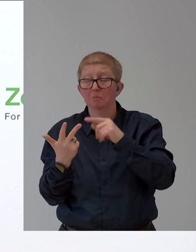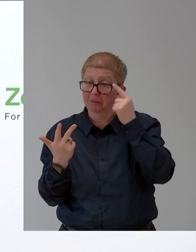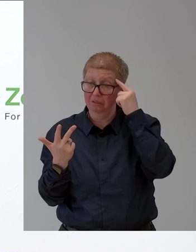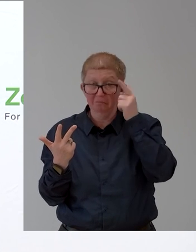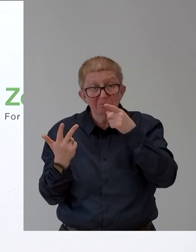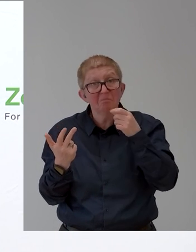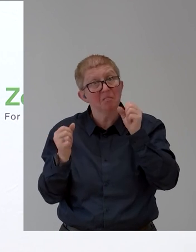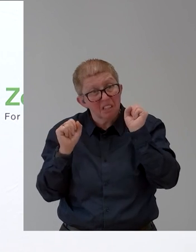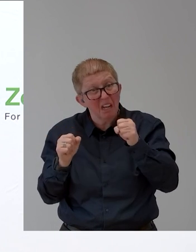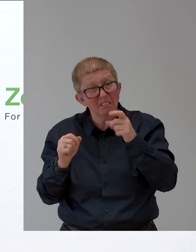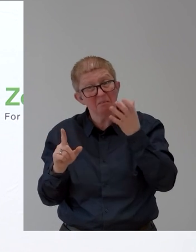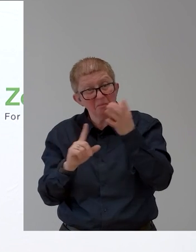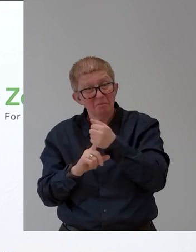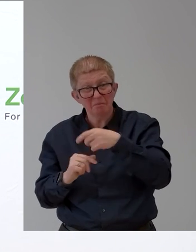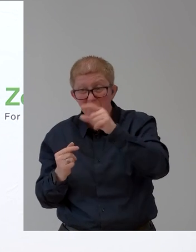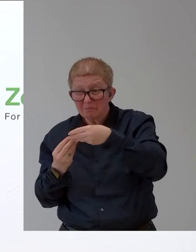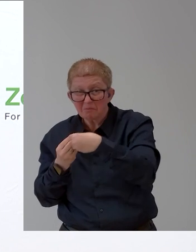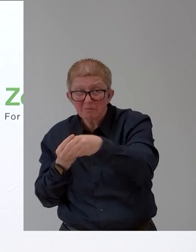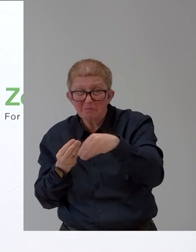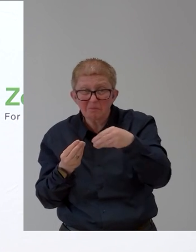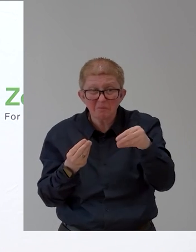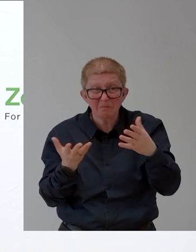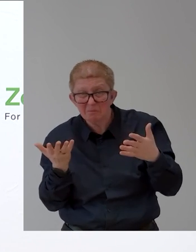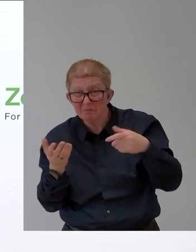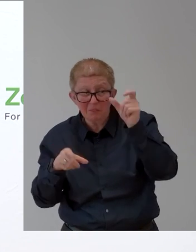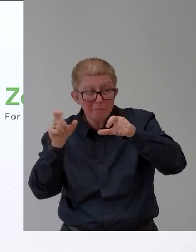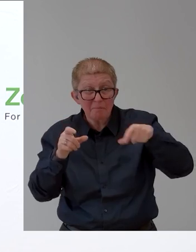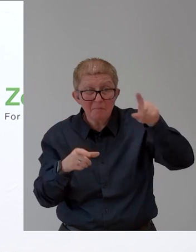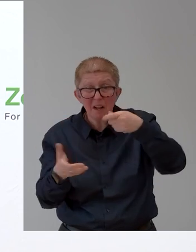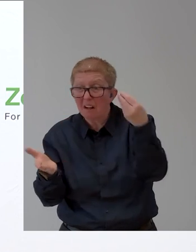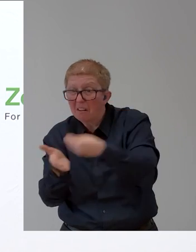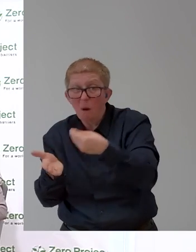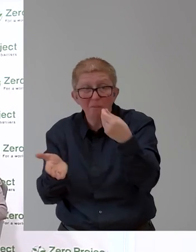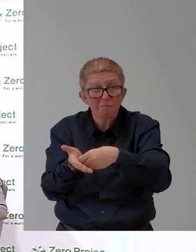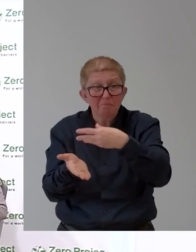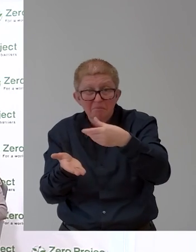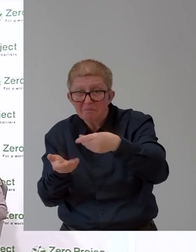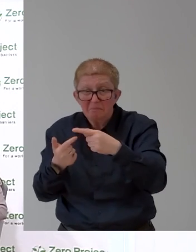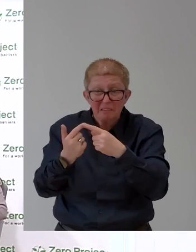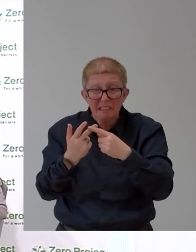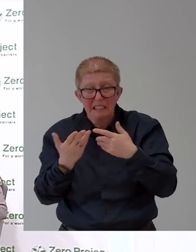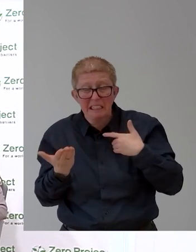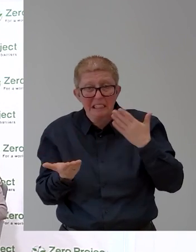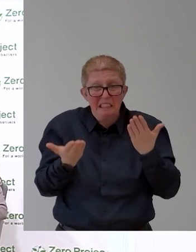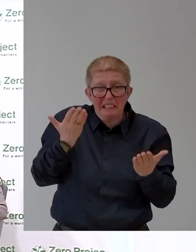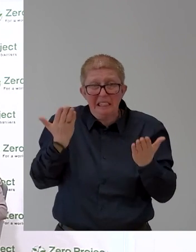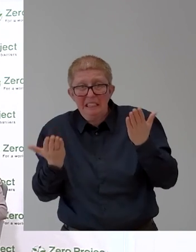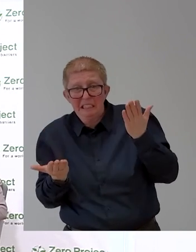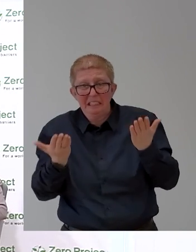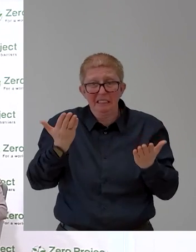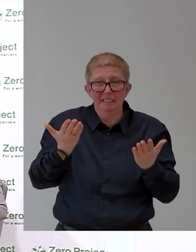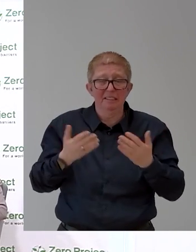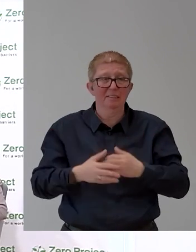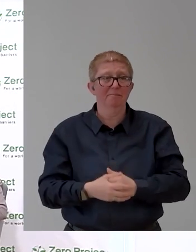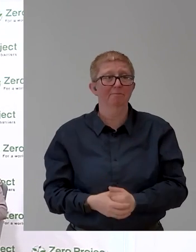cost side, and that would be the crucial thing from my point of view. Thank you so much, Christian. Well, I'm